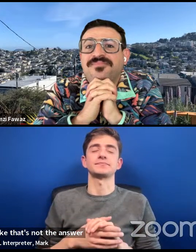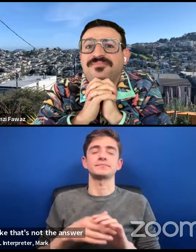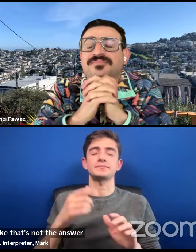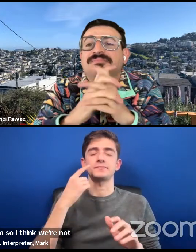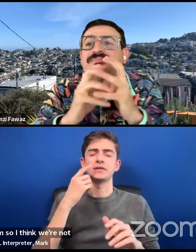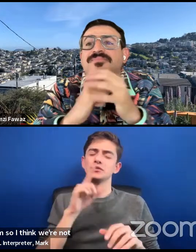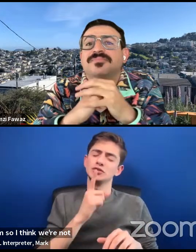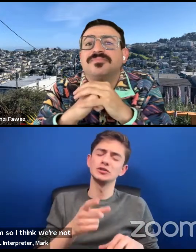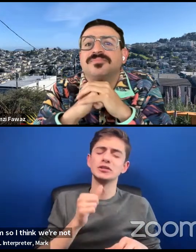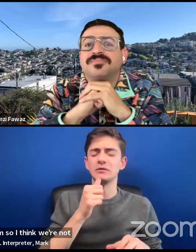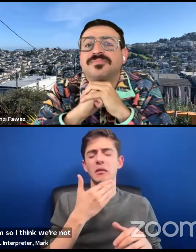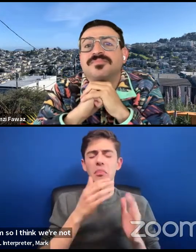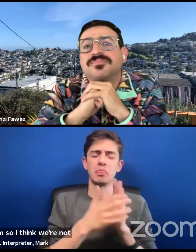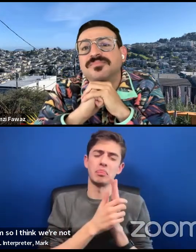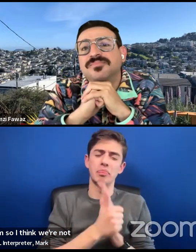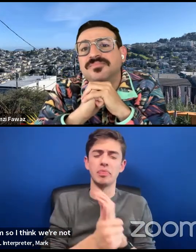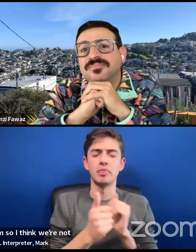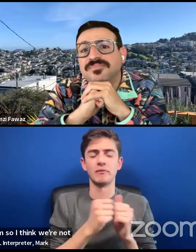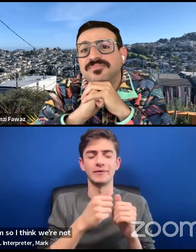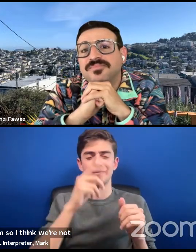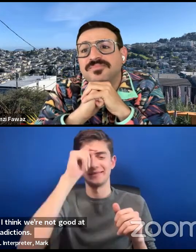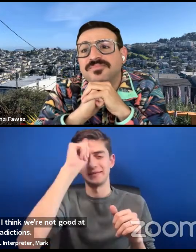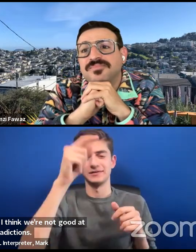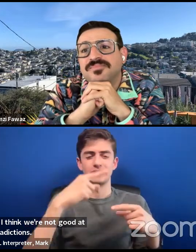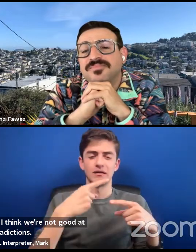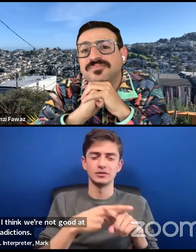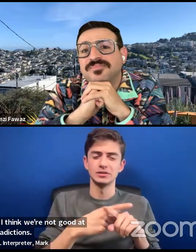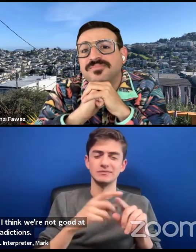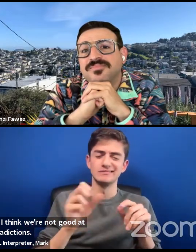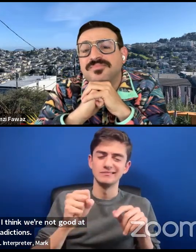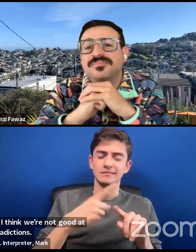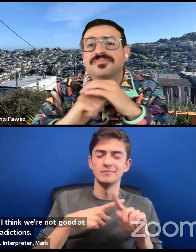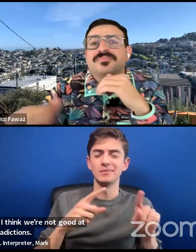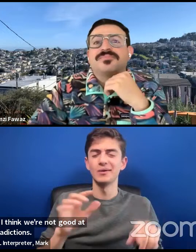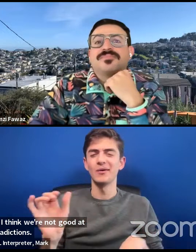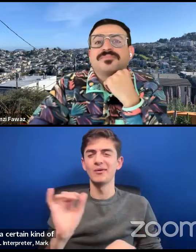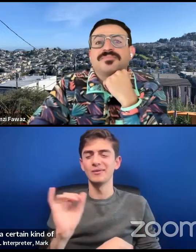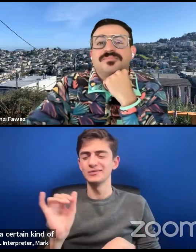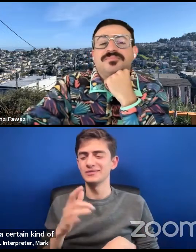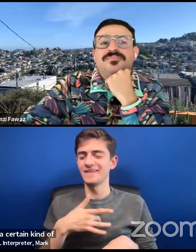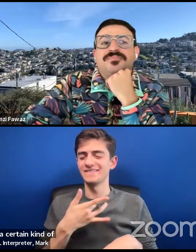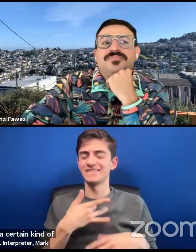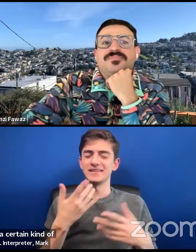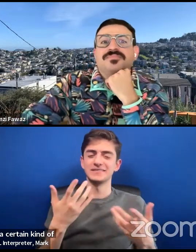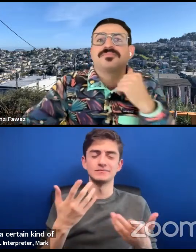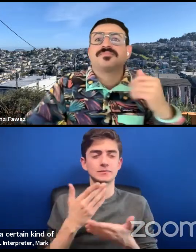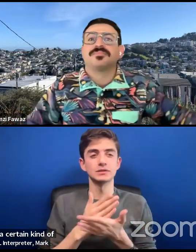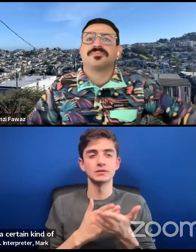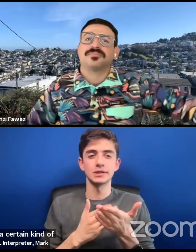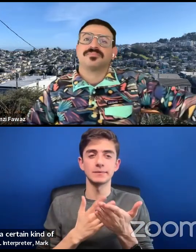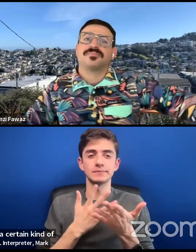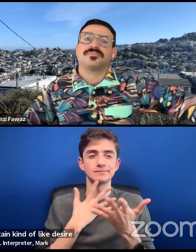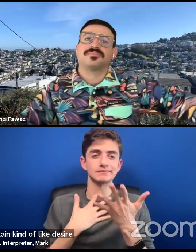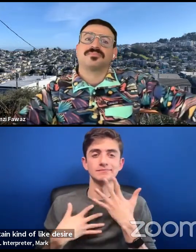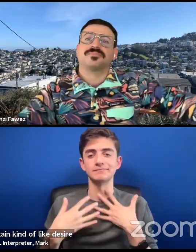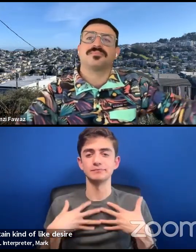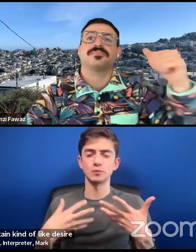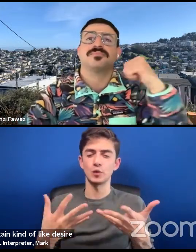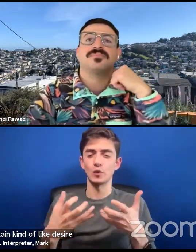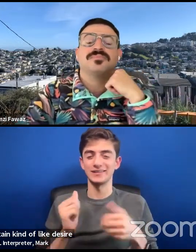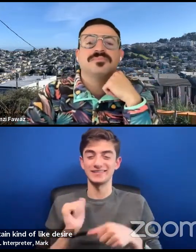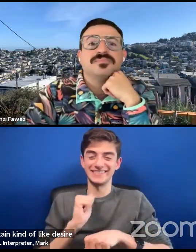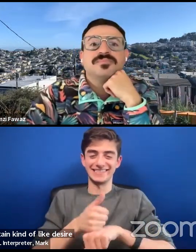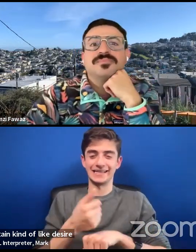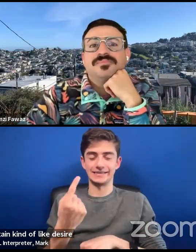theorizing contradictions. But I also think there's a certain kind of like, desire to kind of set something out like